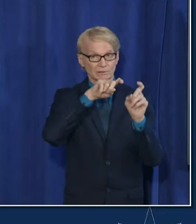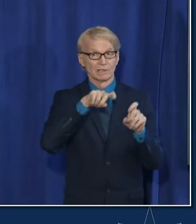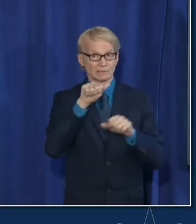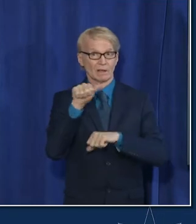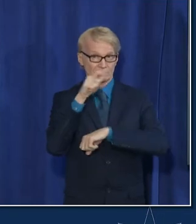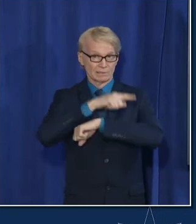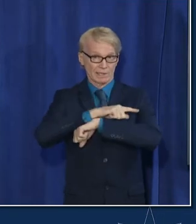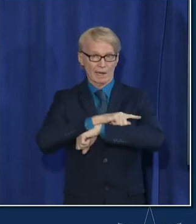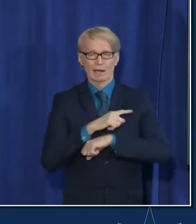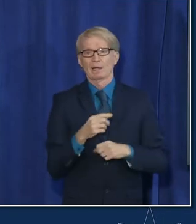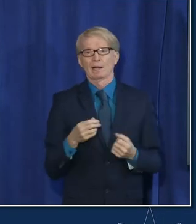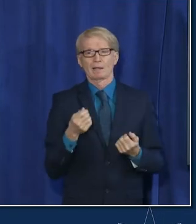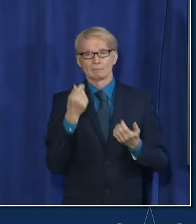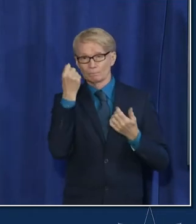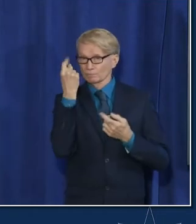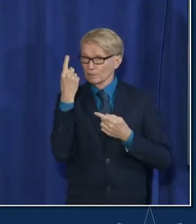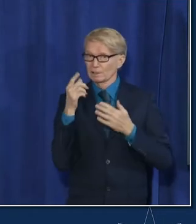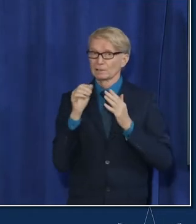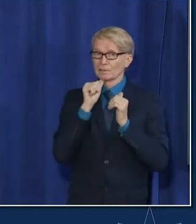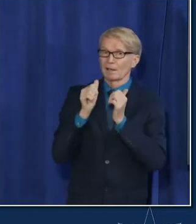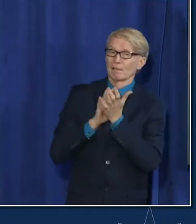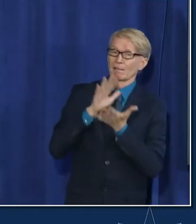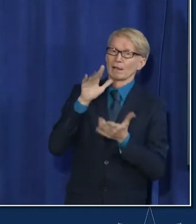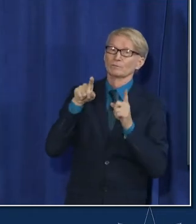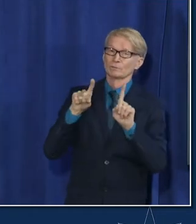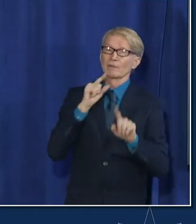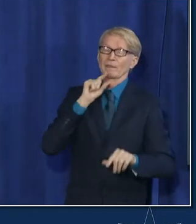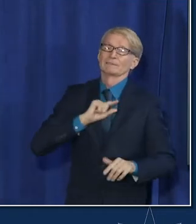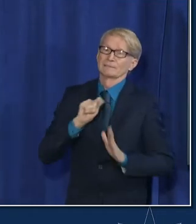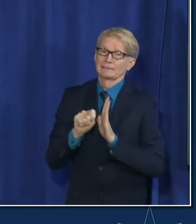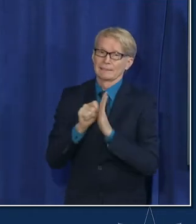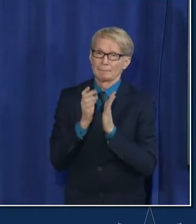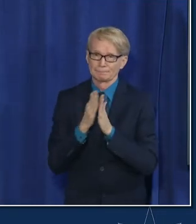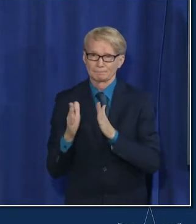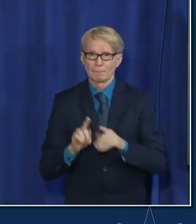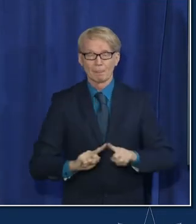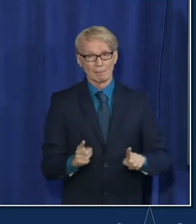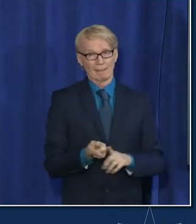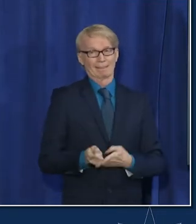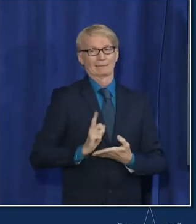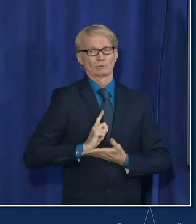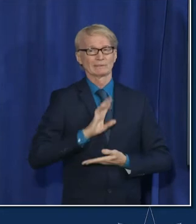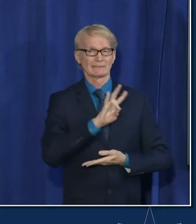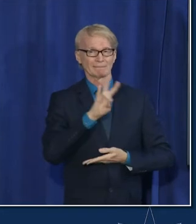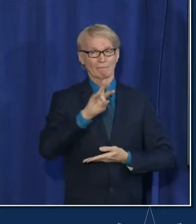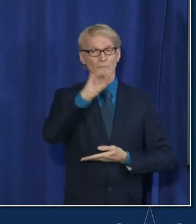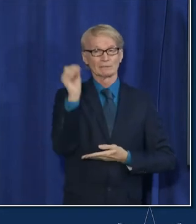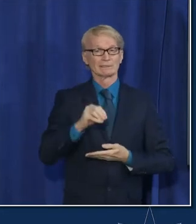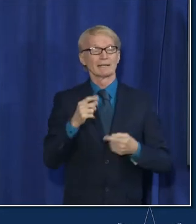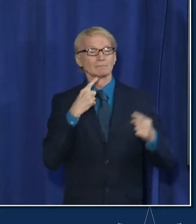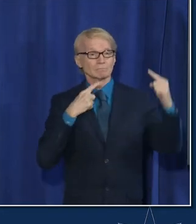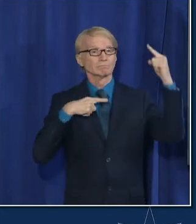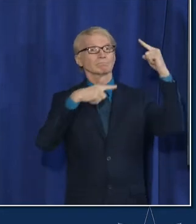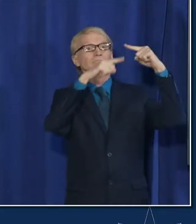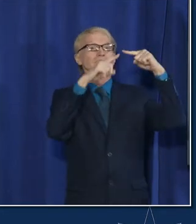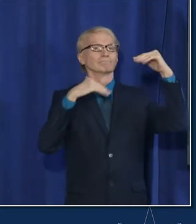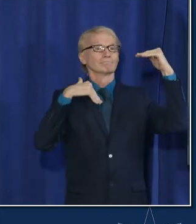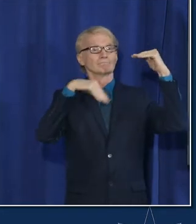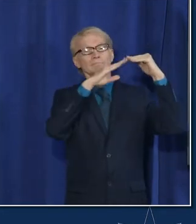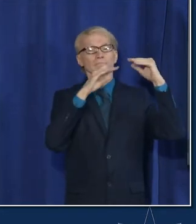of uh the Thanksgiving holiday as you know last week we did hit that 77 percent goal uh in honor of